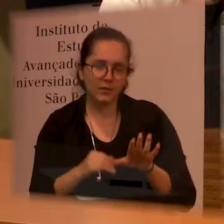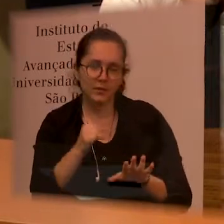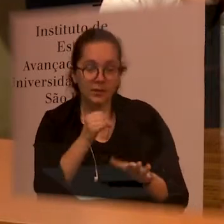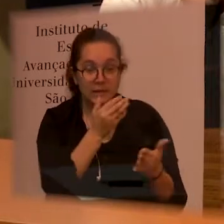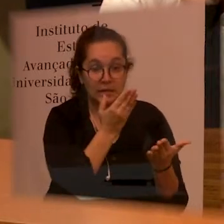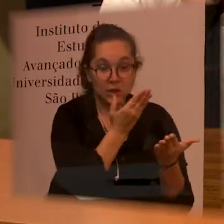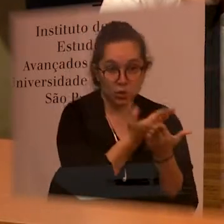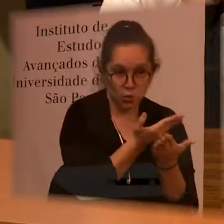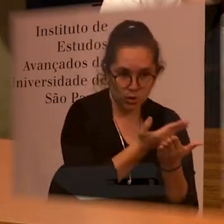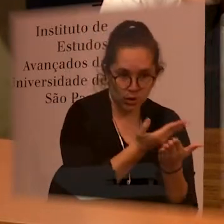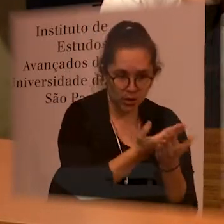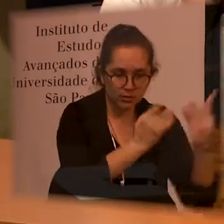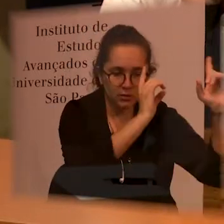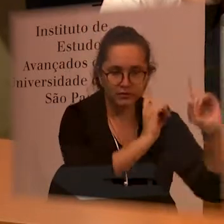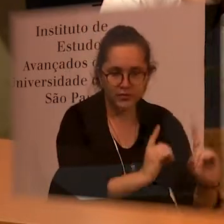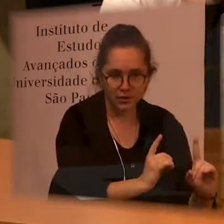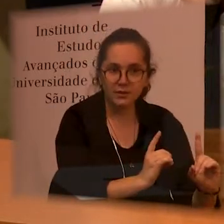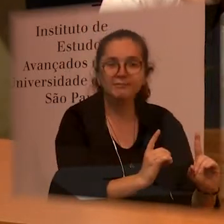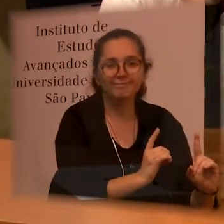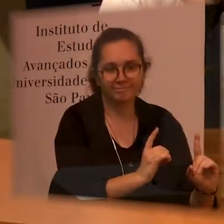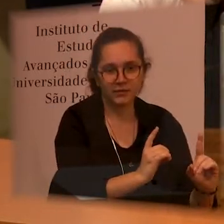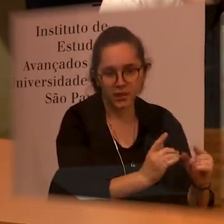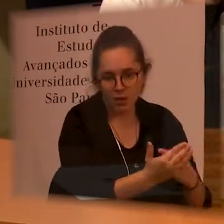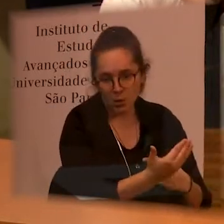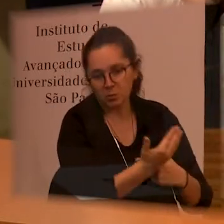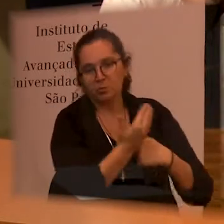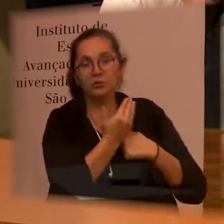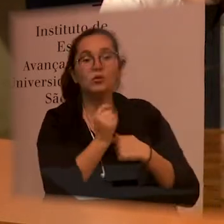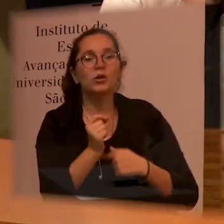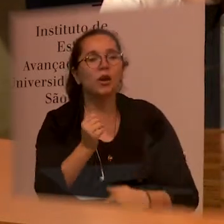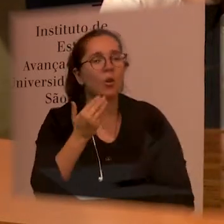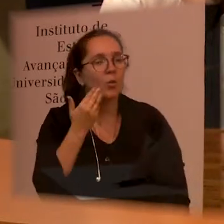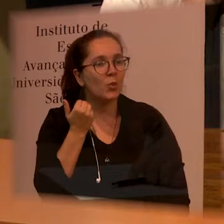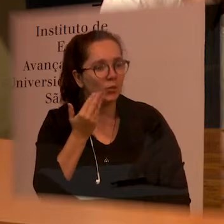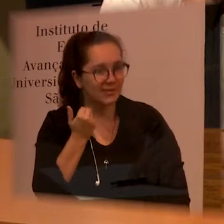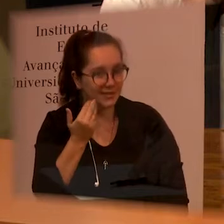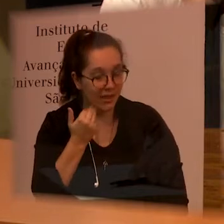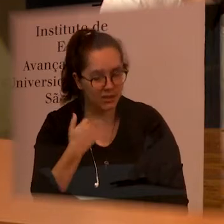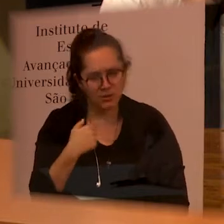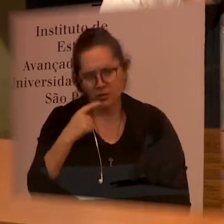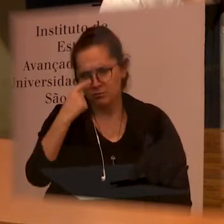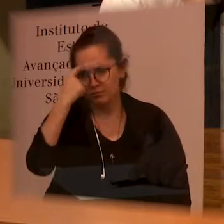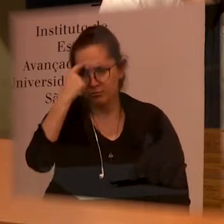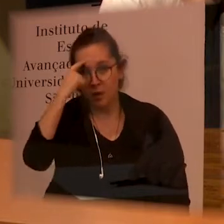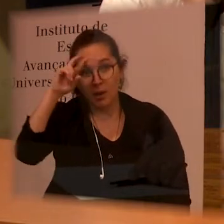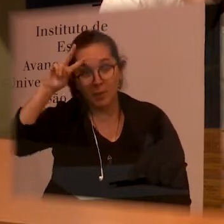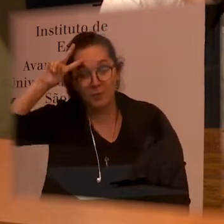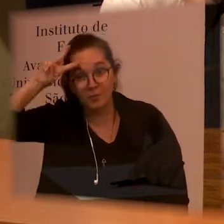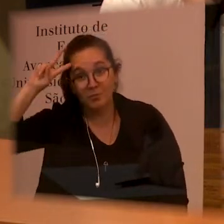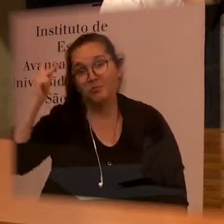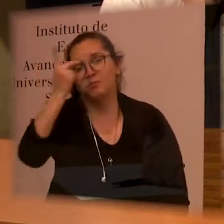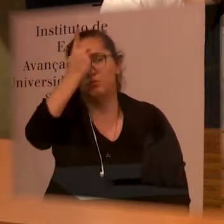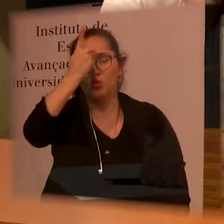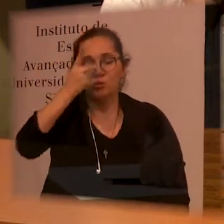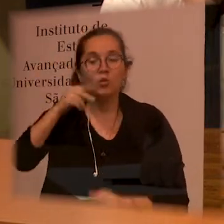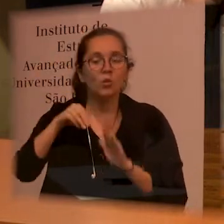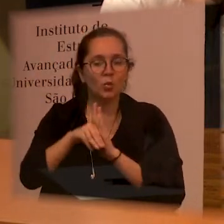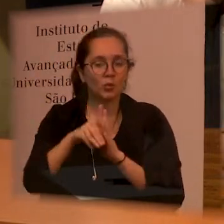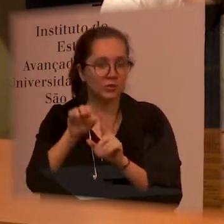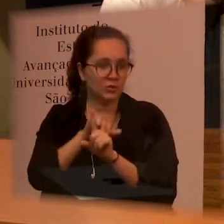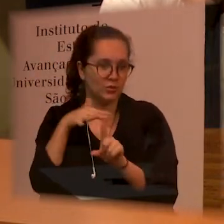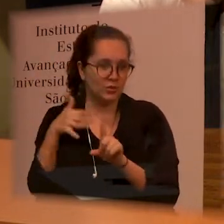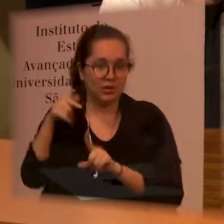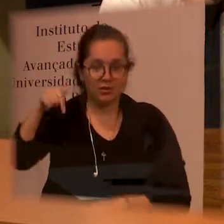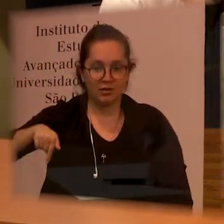understanding disabilities leads us to an opportunity to rethink about the social model of this